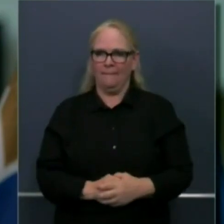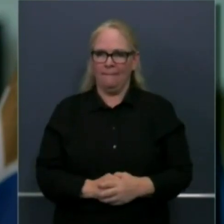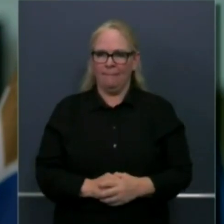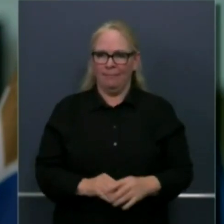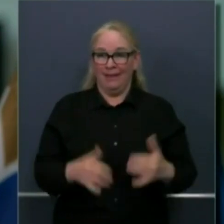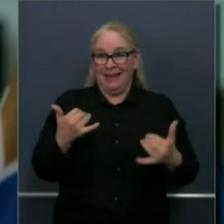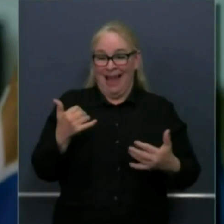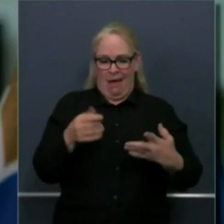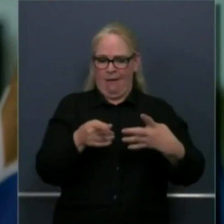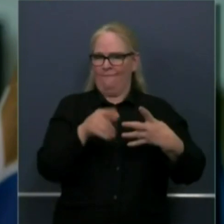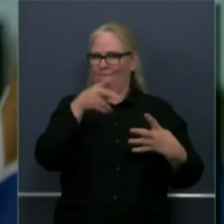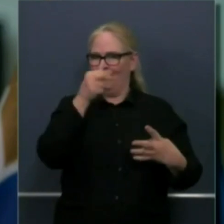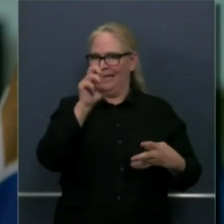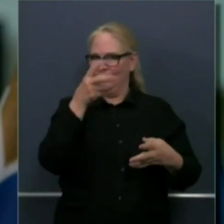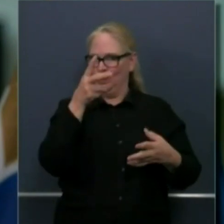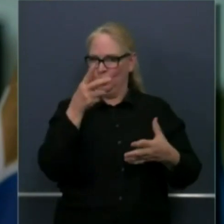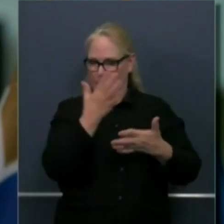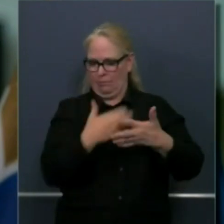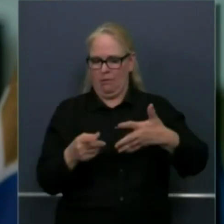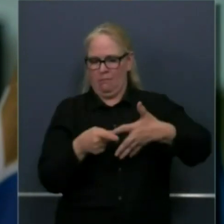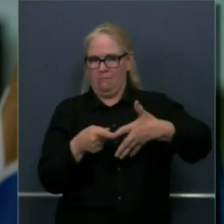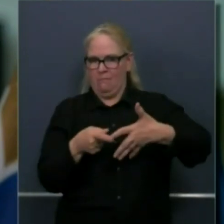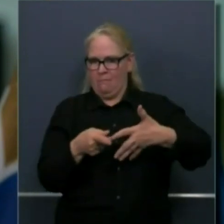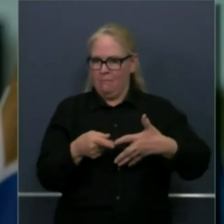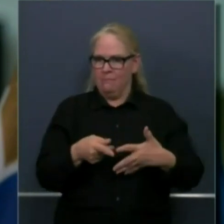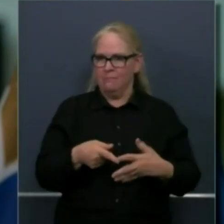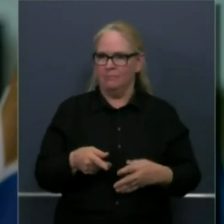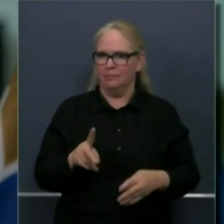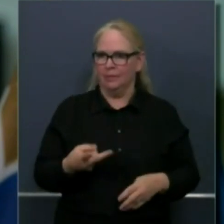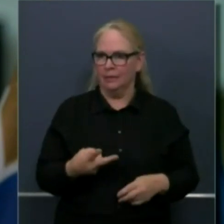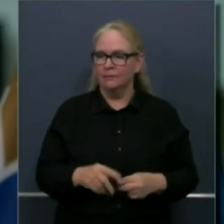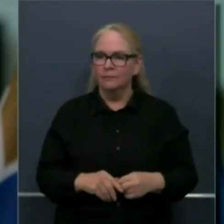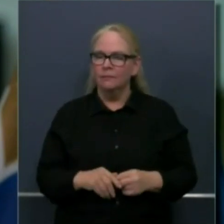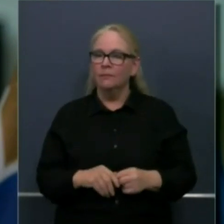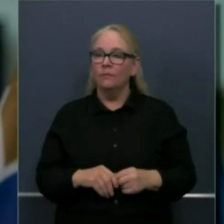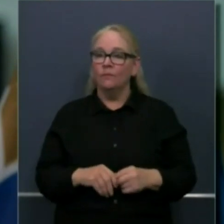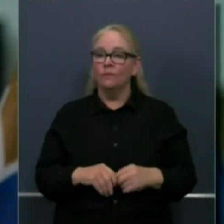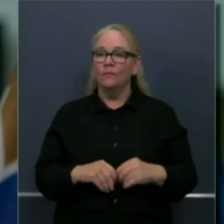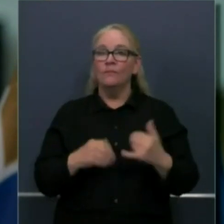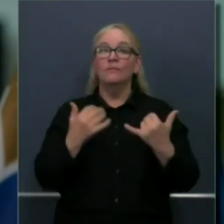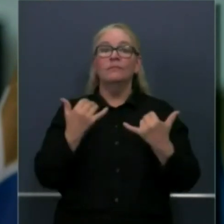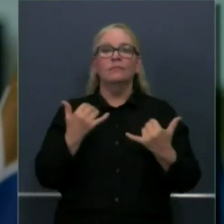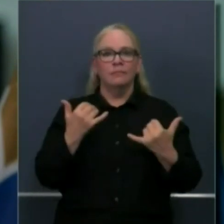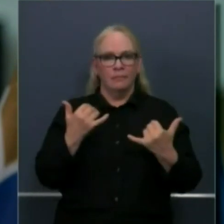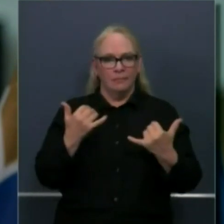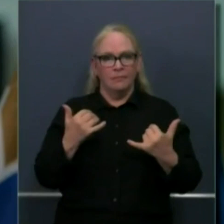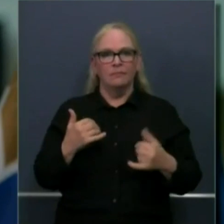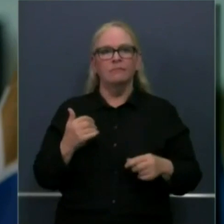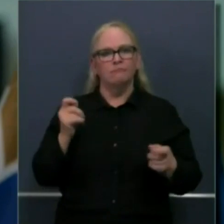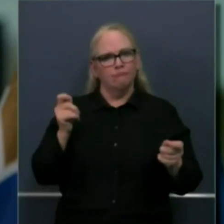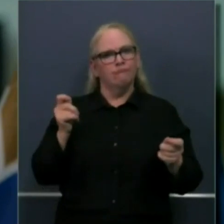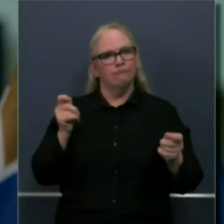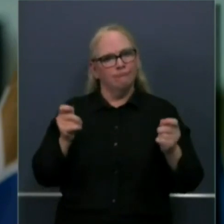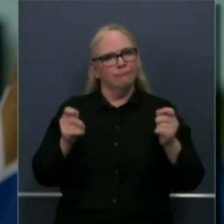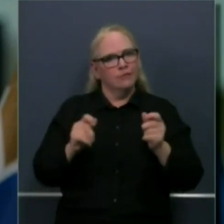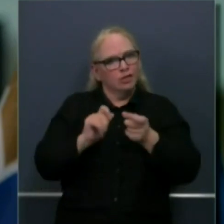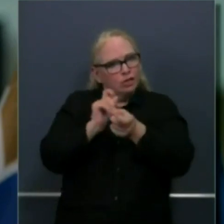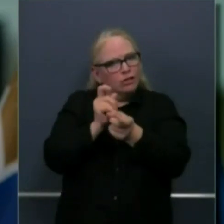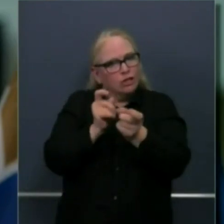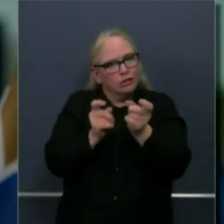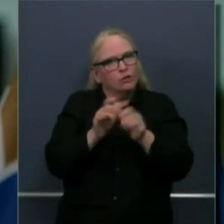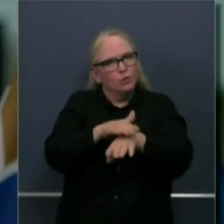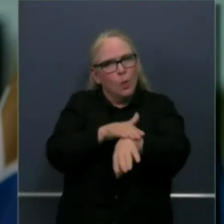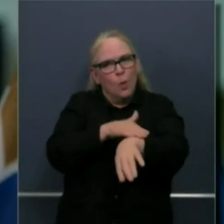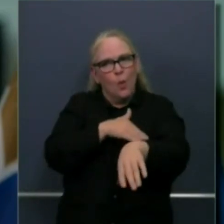and in that second stage we are making meaningful modifications to the original stay at home